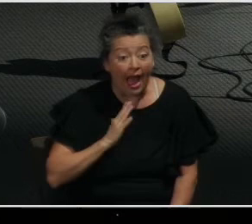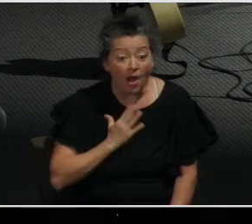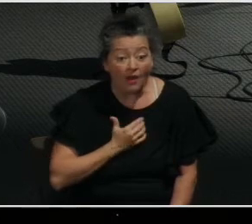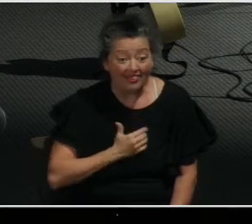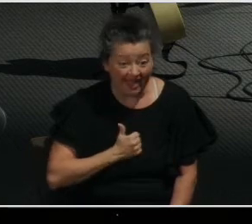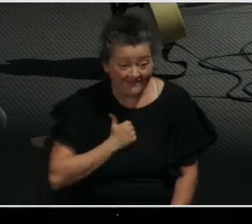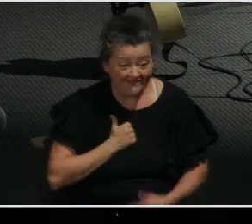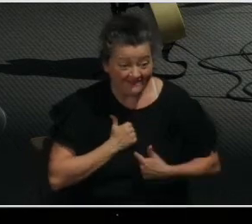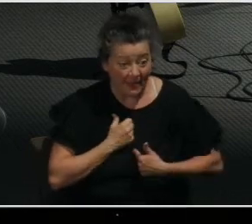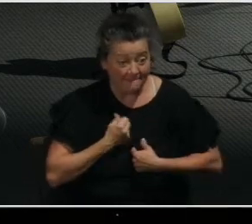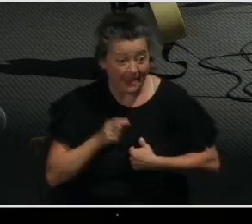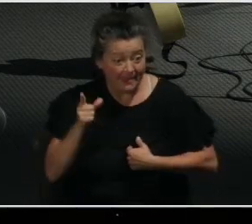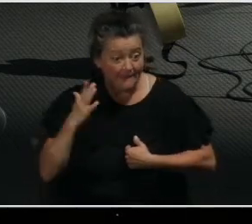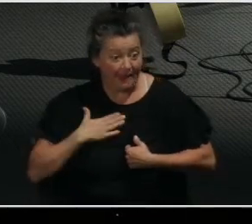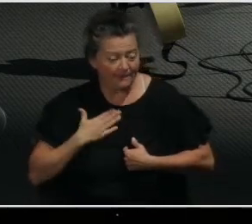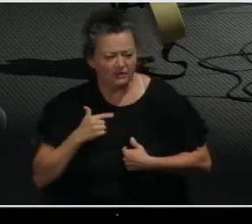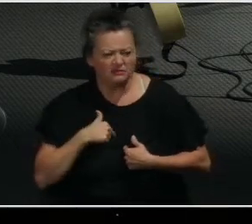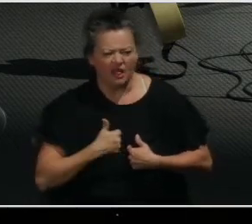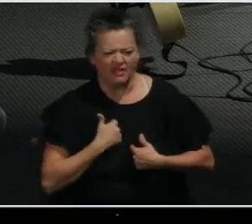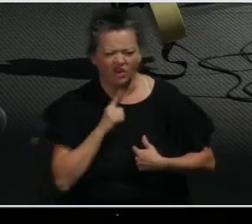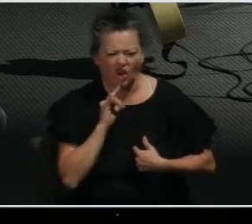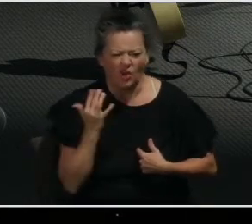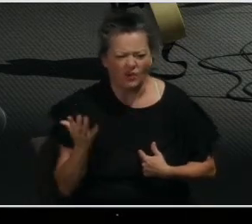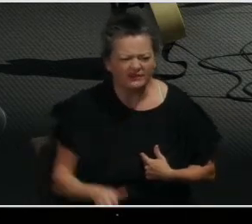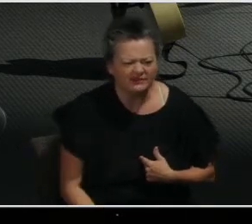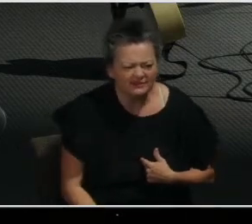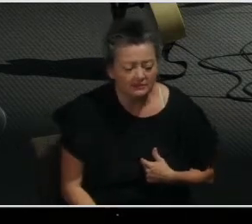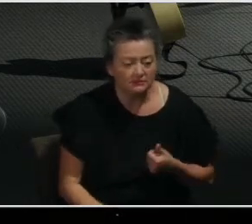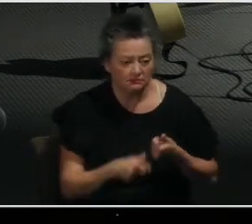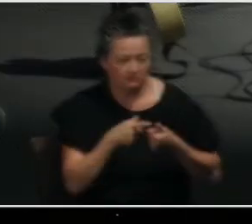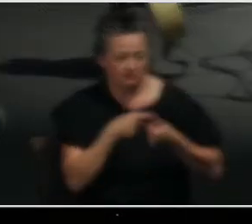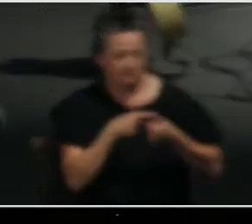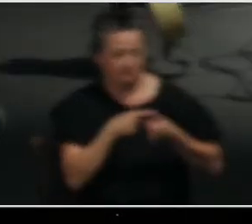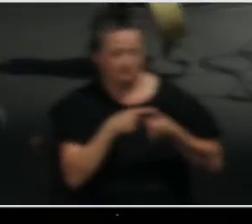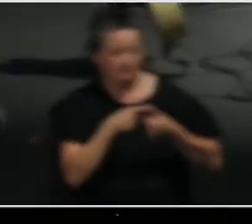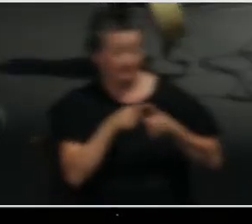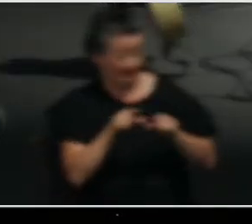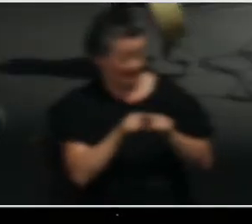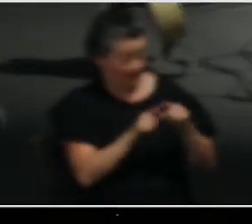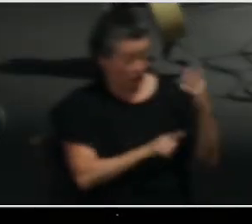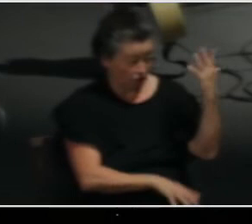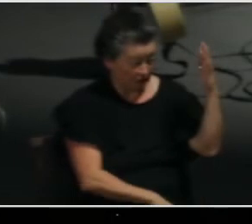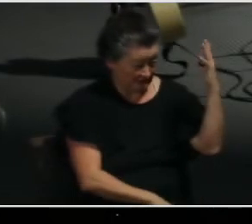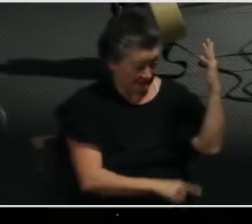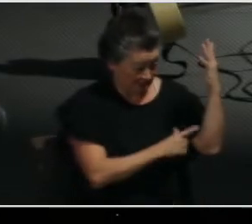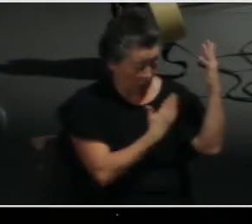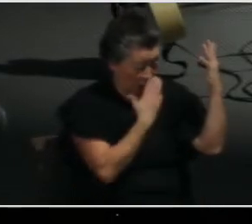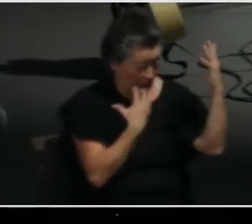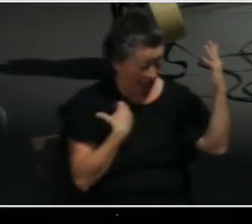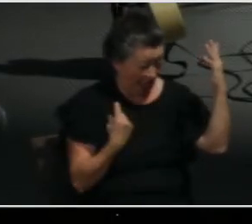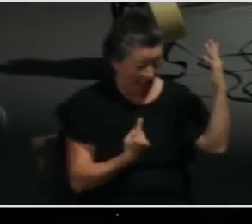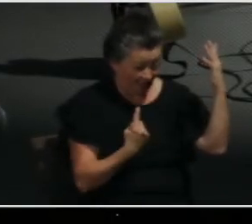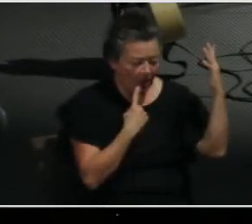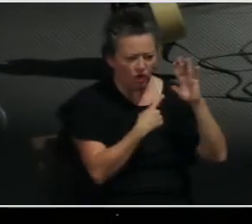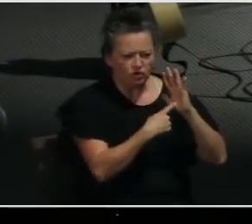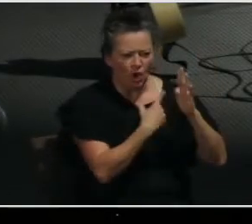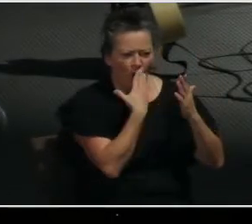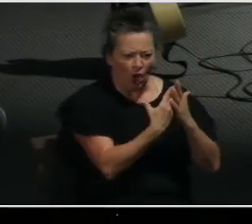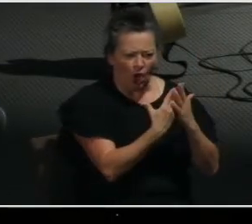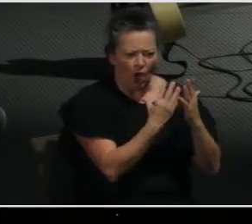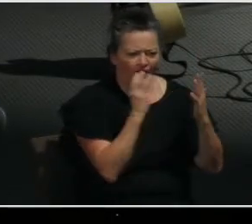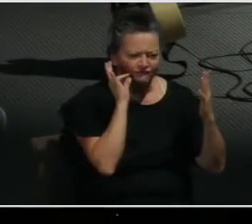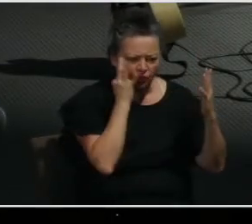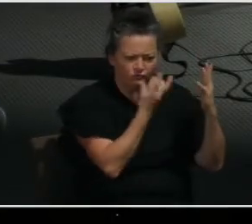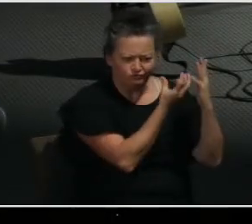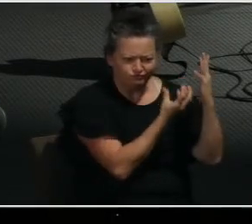some different pieces of this God-pleasing life. Number one is, it bears fruit in every good work. Verse 10, to